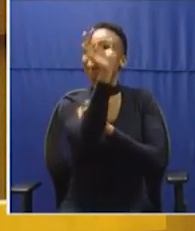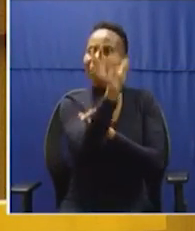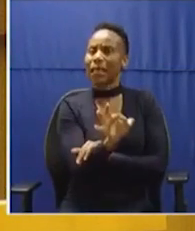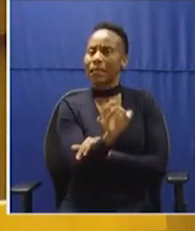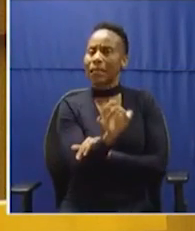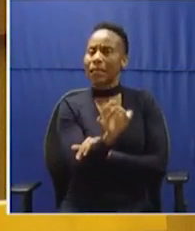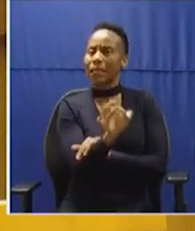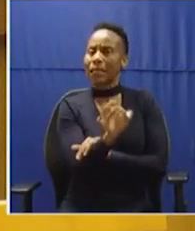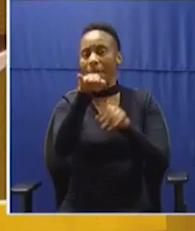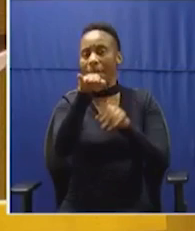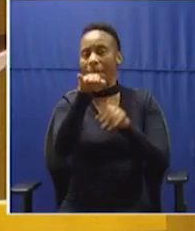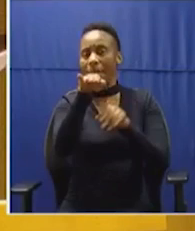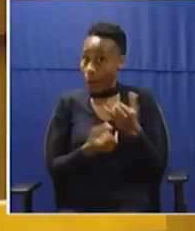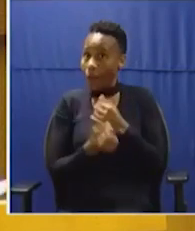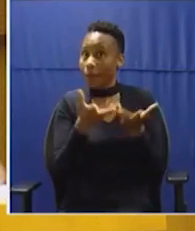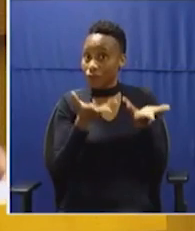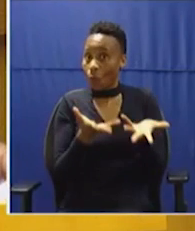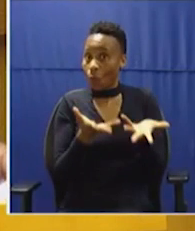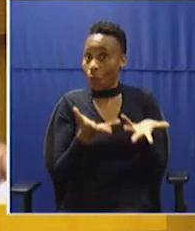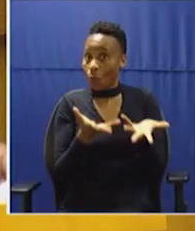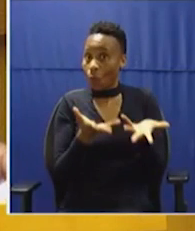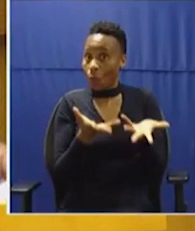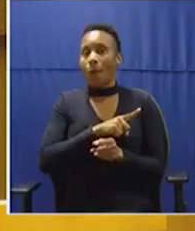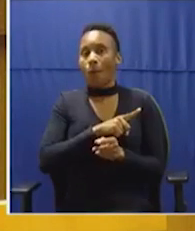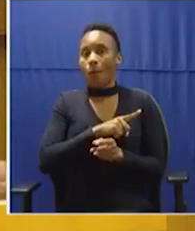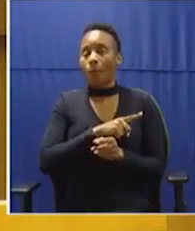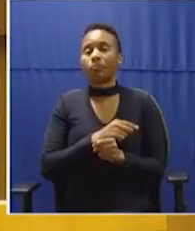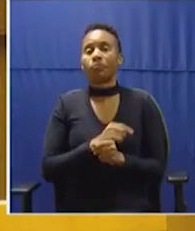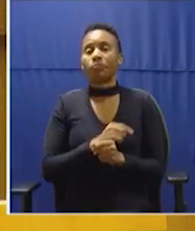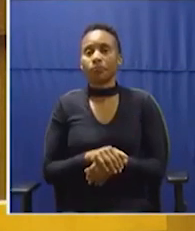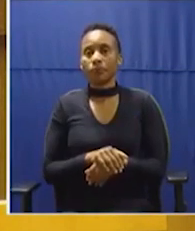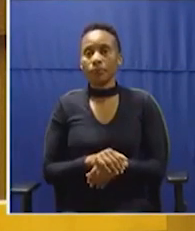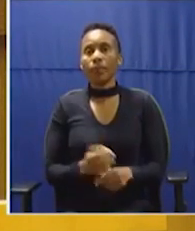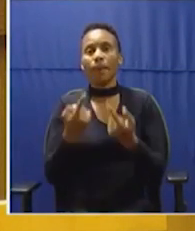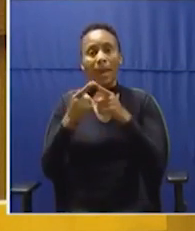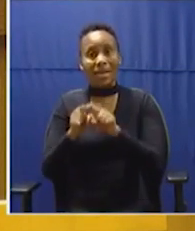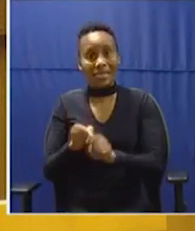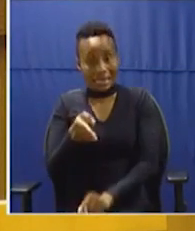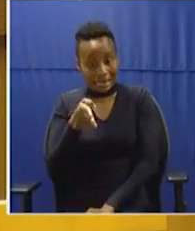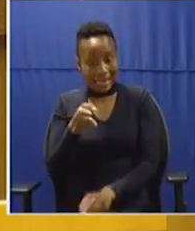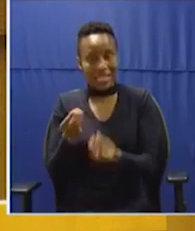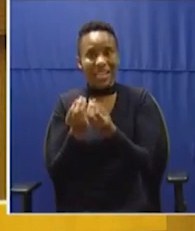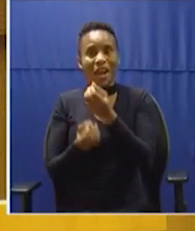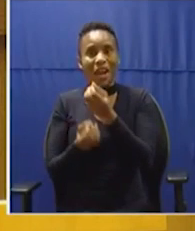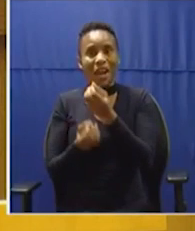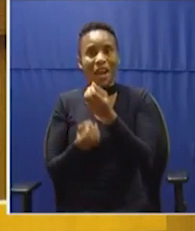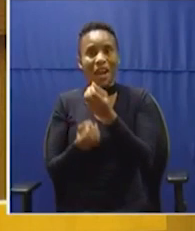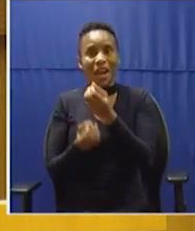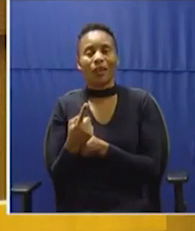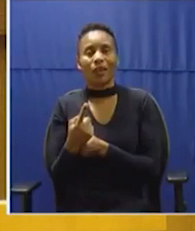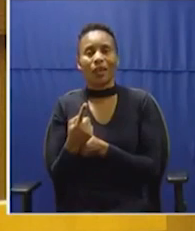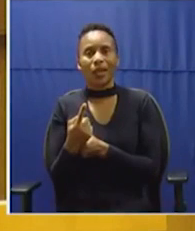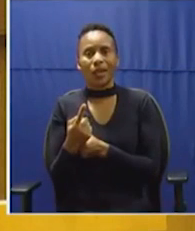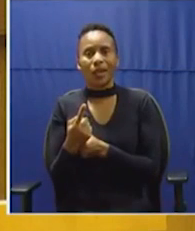manner in which that got to happen throughout that particular environment. But this incident must not divert